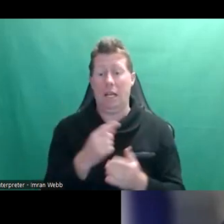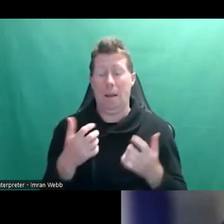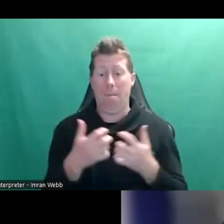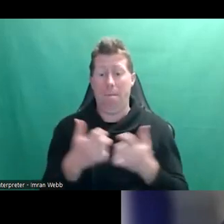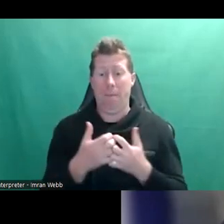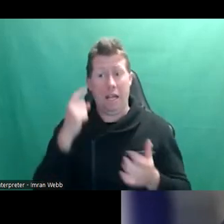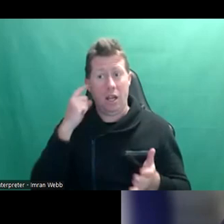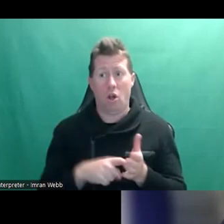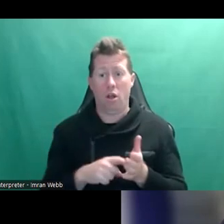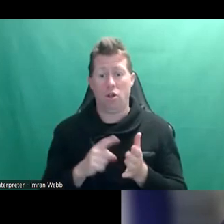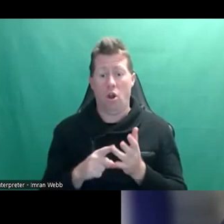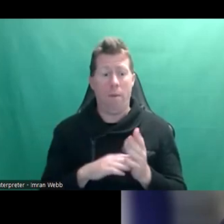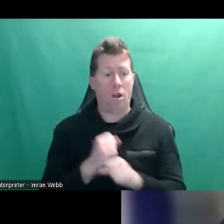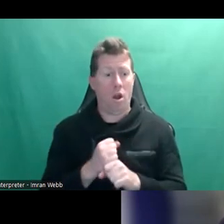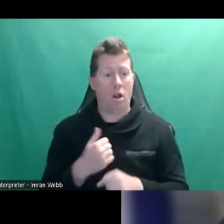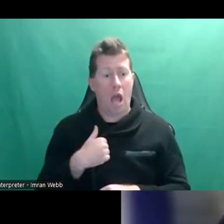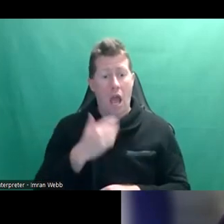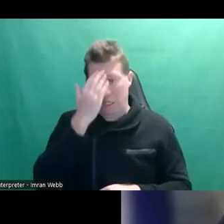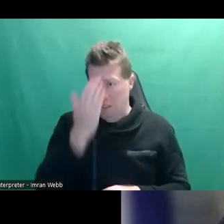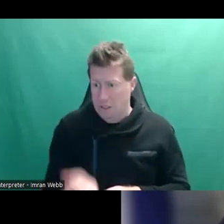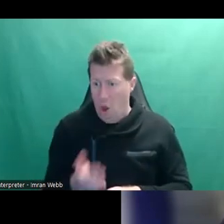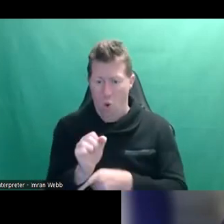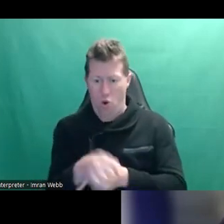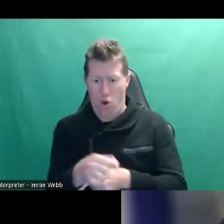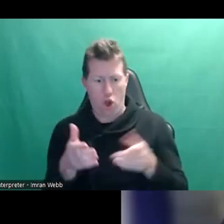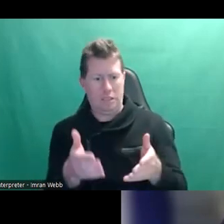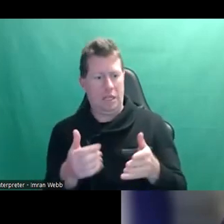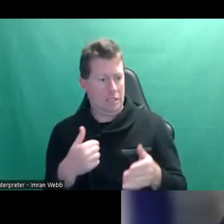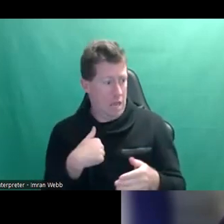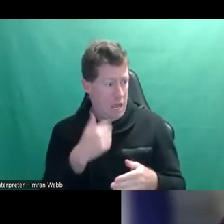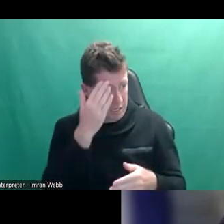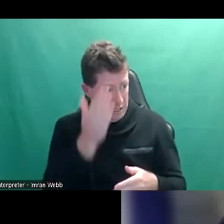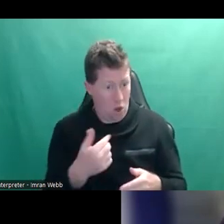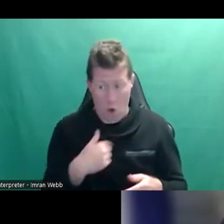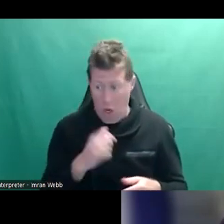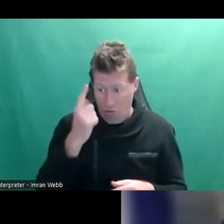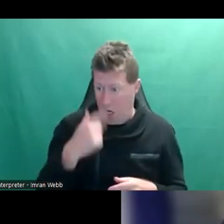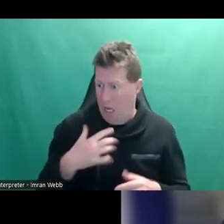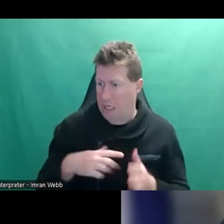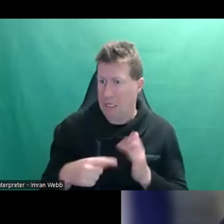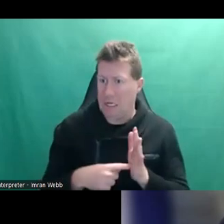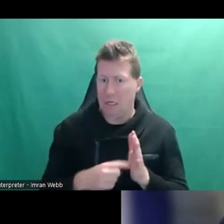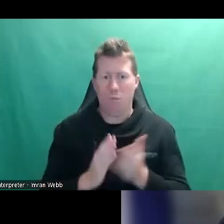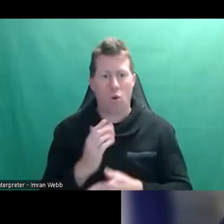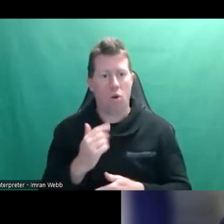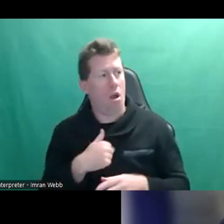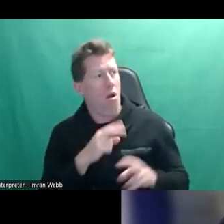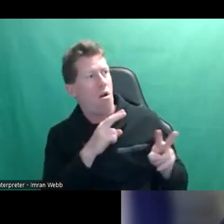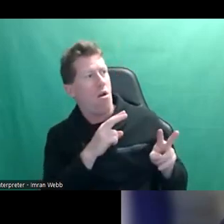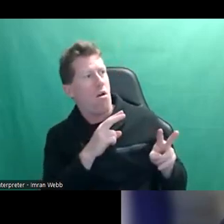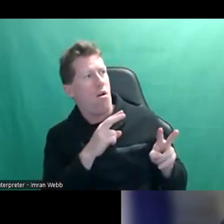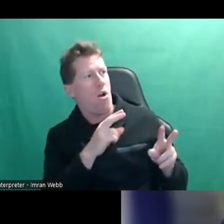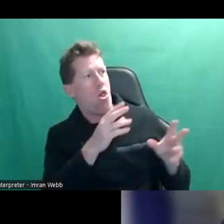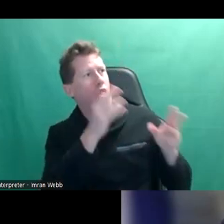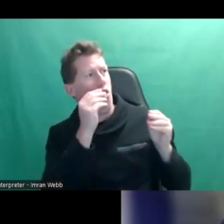like, oh my God, I didn't know what consent was. And because I didn't know I needed consent and because I was mimicking what I was learning and, you know,